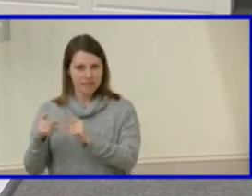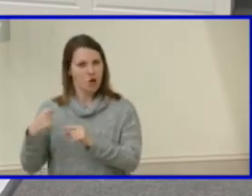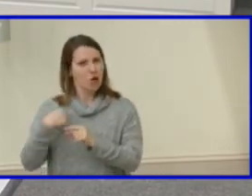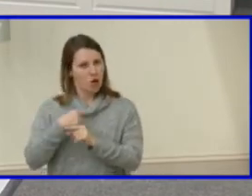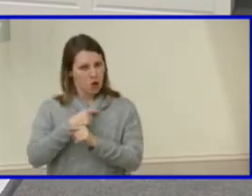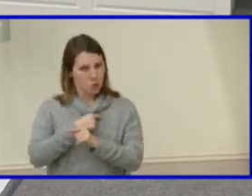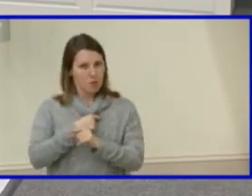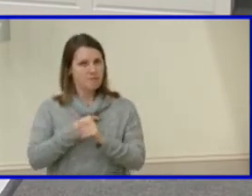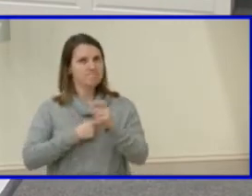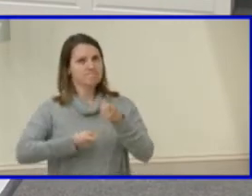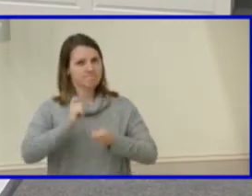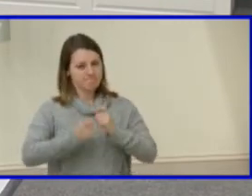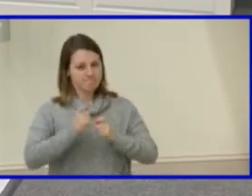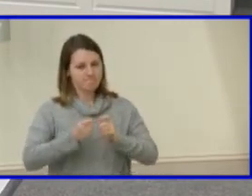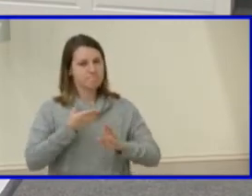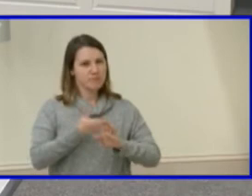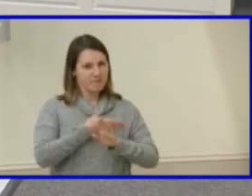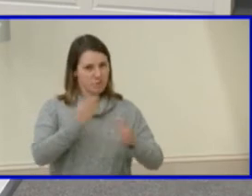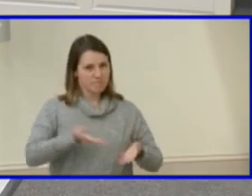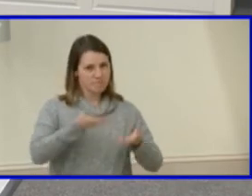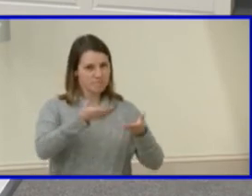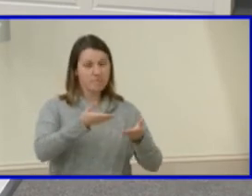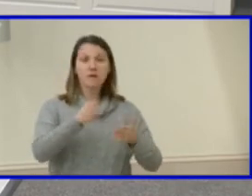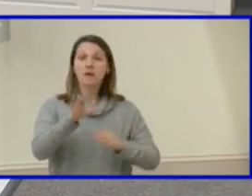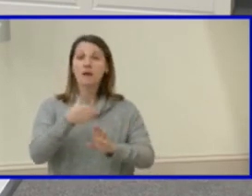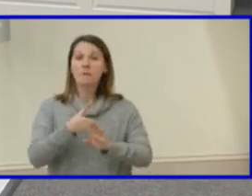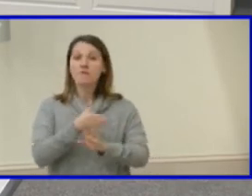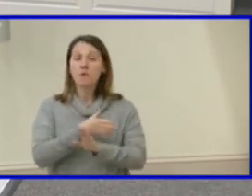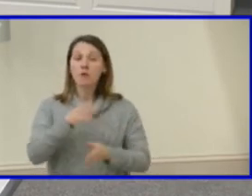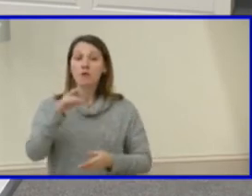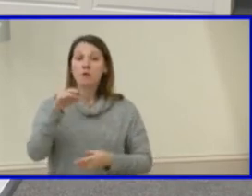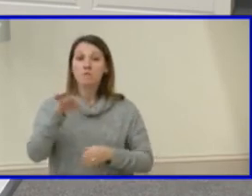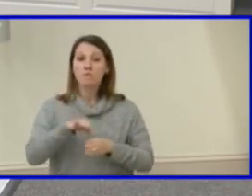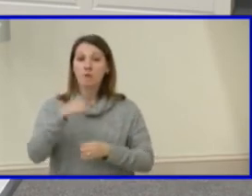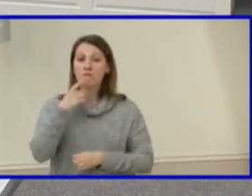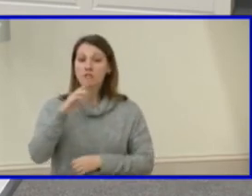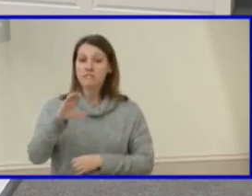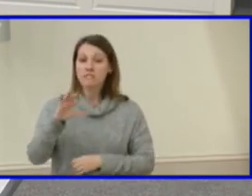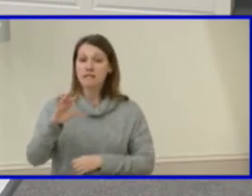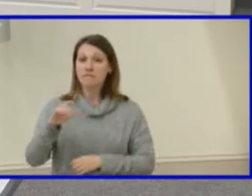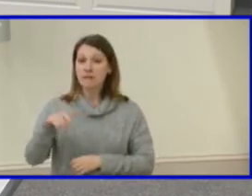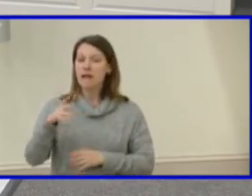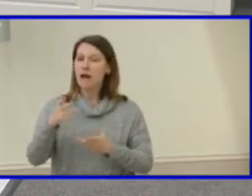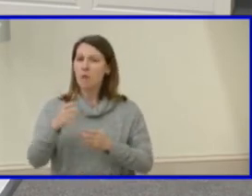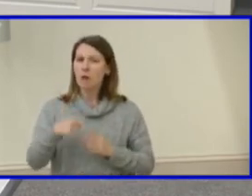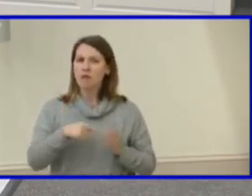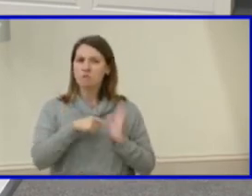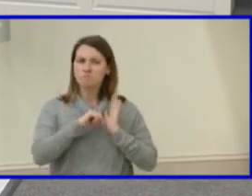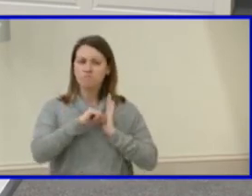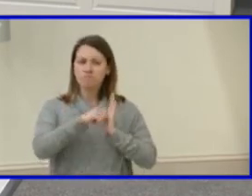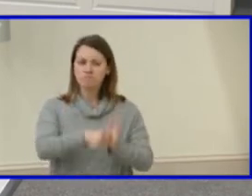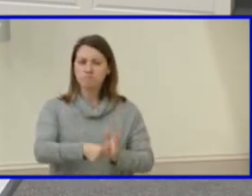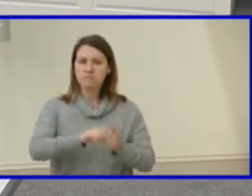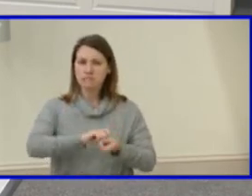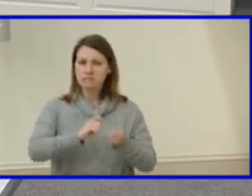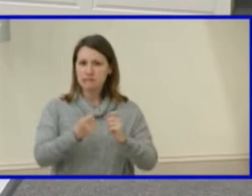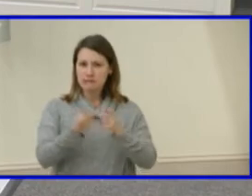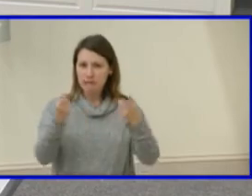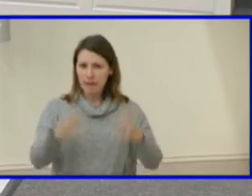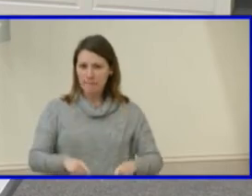to the board of supervisors. Before you vote on the CIP, I would like to highlight the changes made that reflect the recommendations.